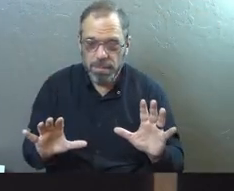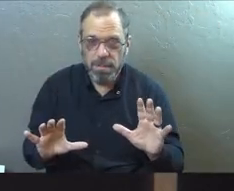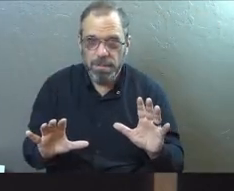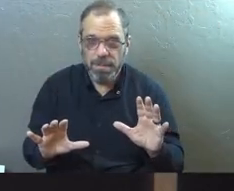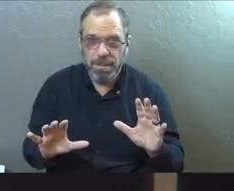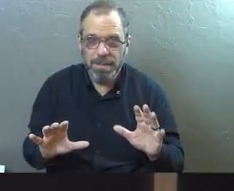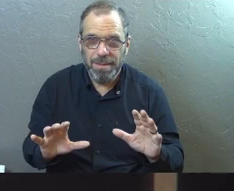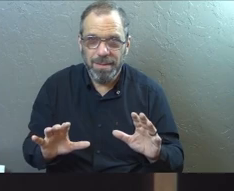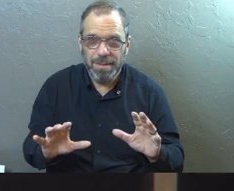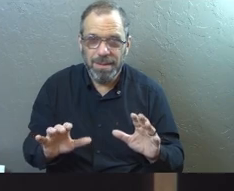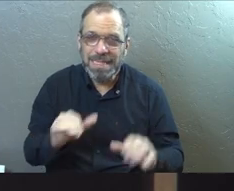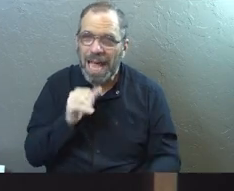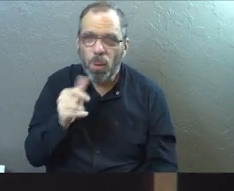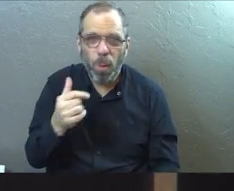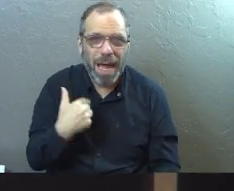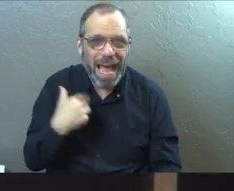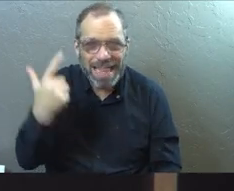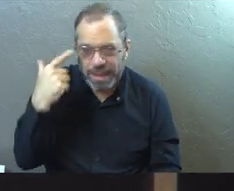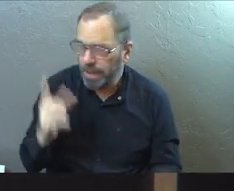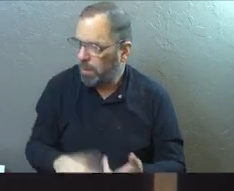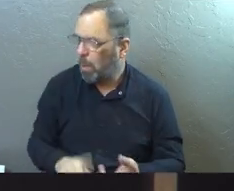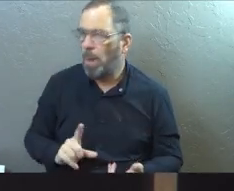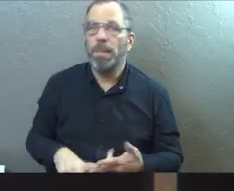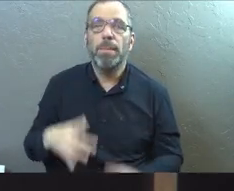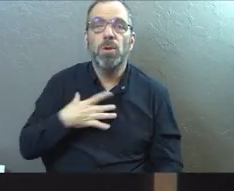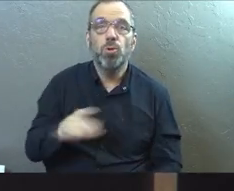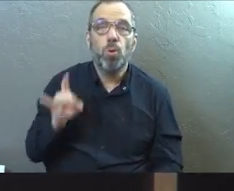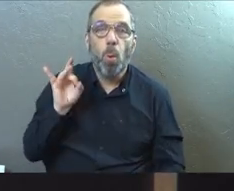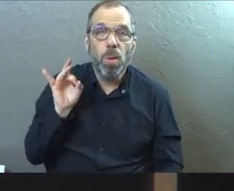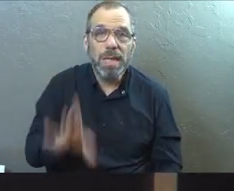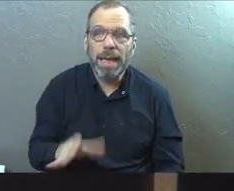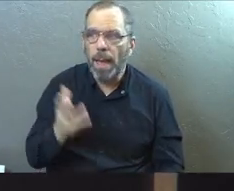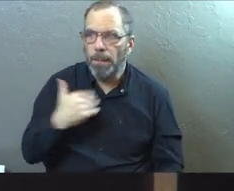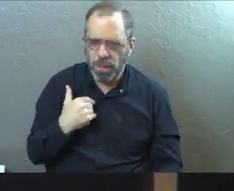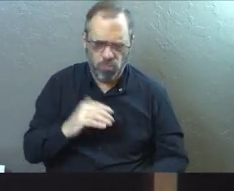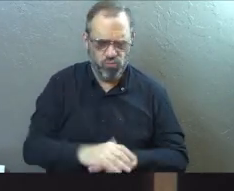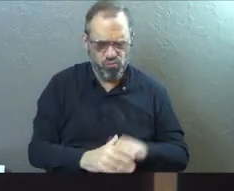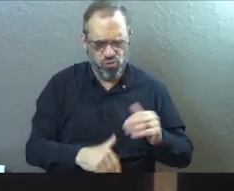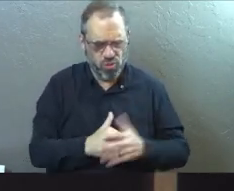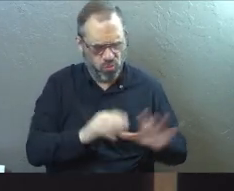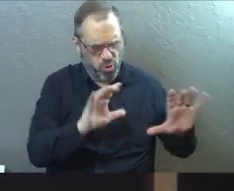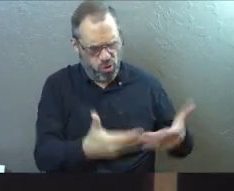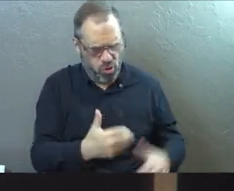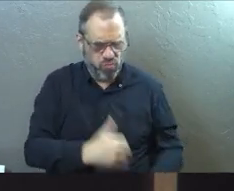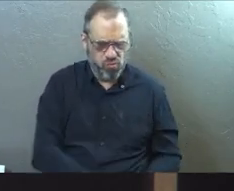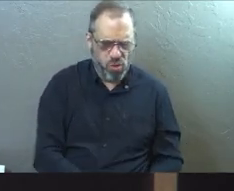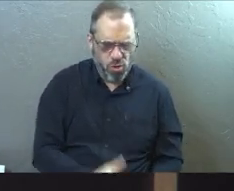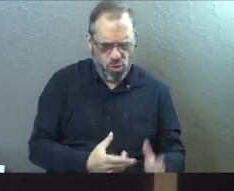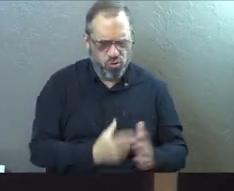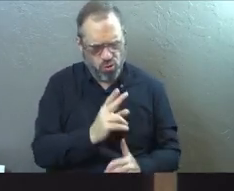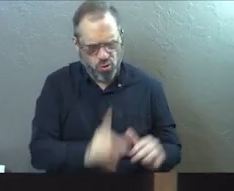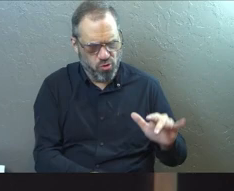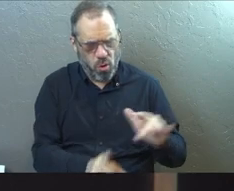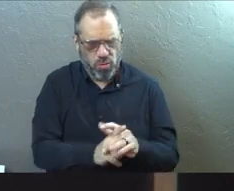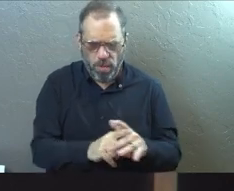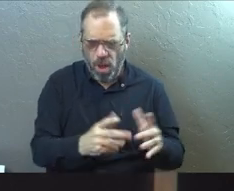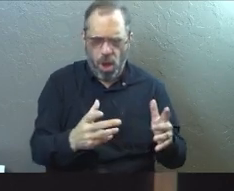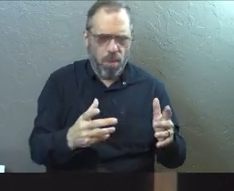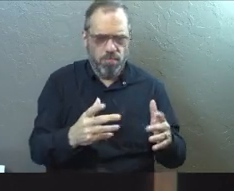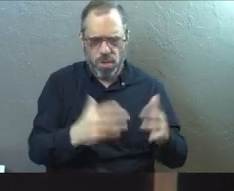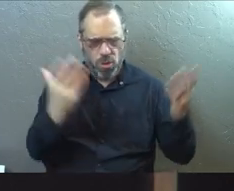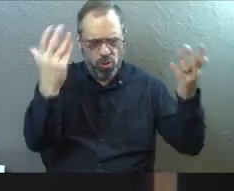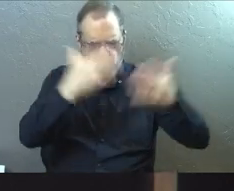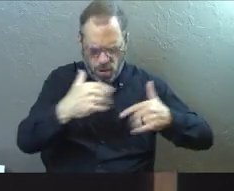It's not what I think it should be. Or maybe we don't like it because we know that we're comfortable with where we are and maybe if the truth really comes in some